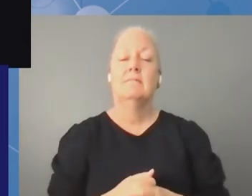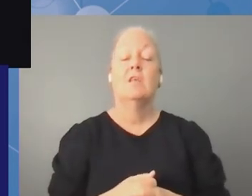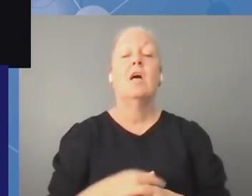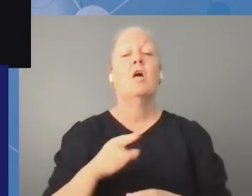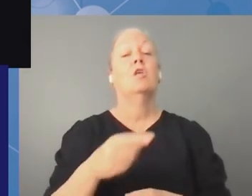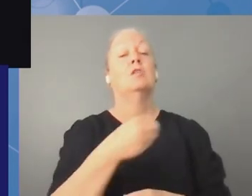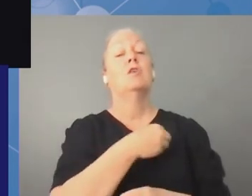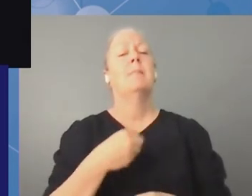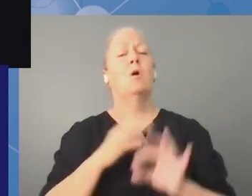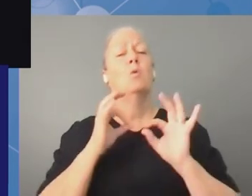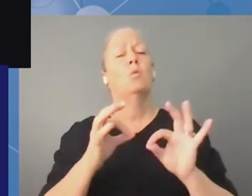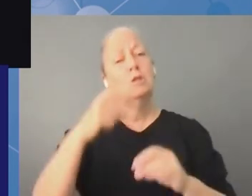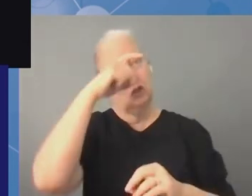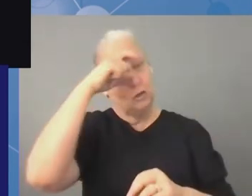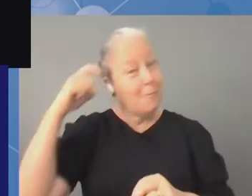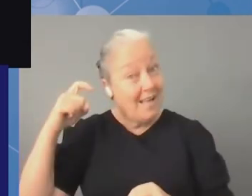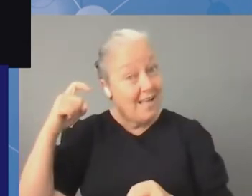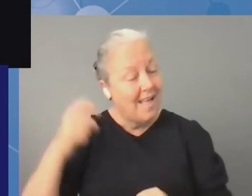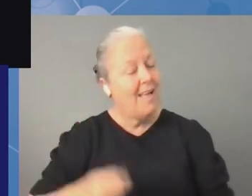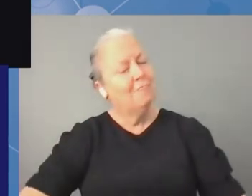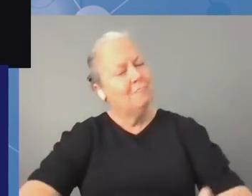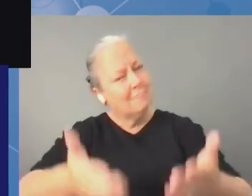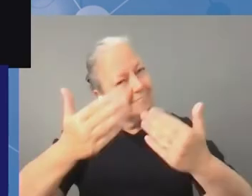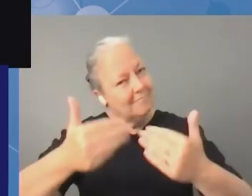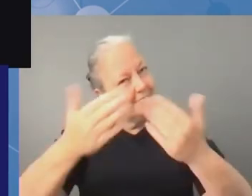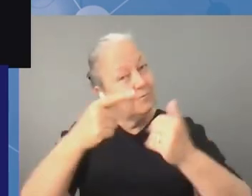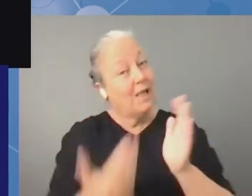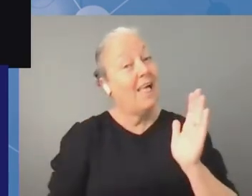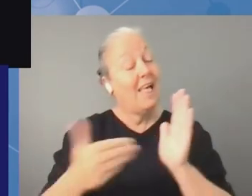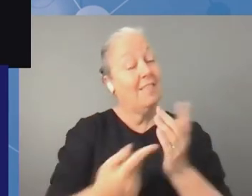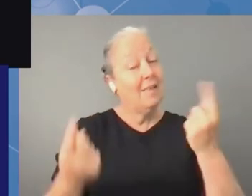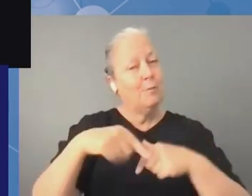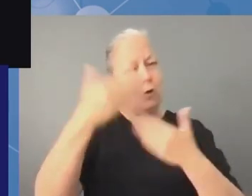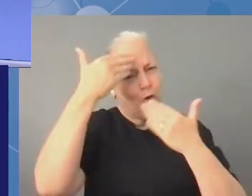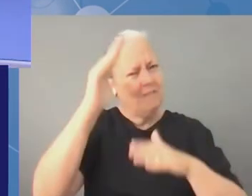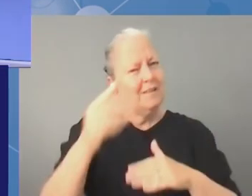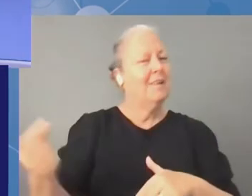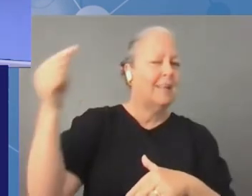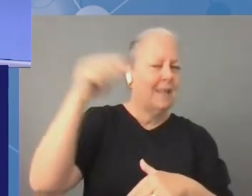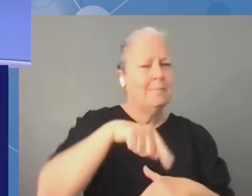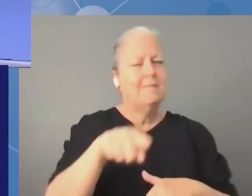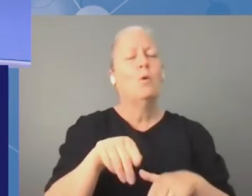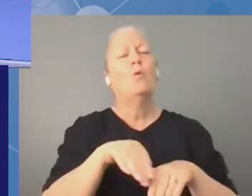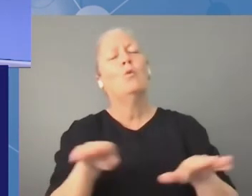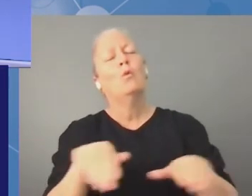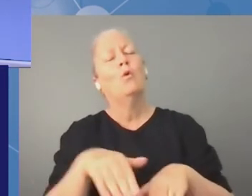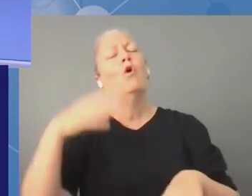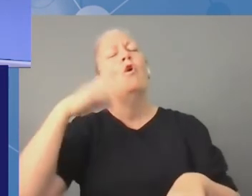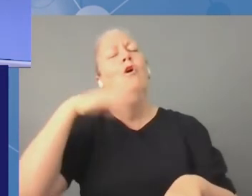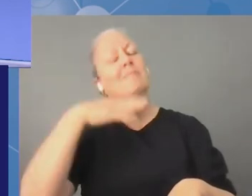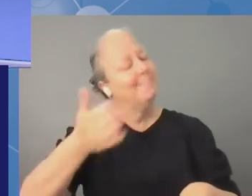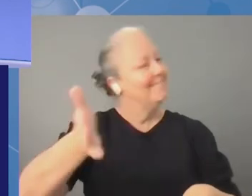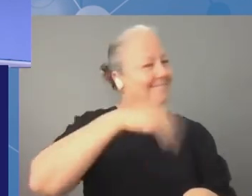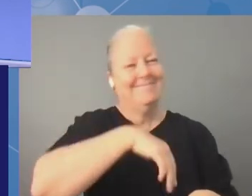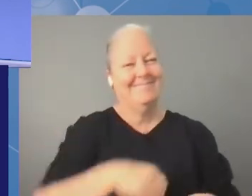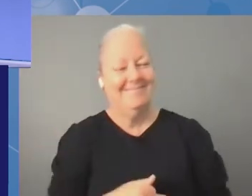you are more than welcome to come again to katowice in summer thank you very much thank you very much much and i do believe him there